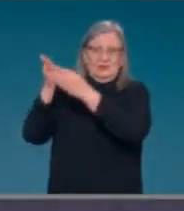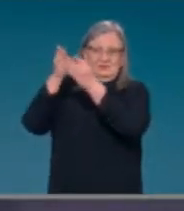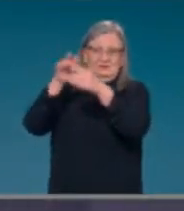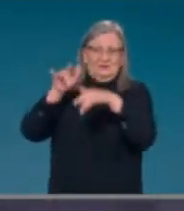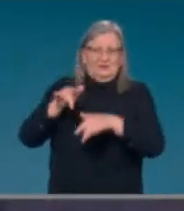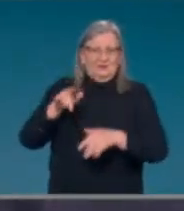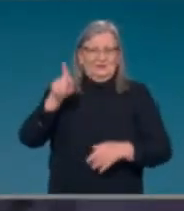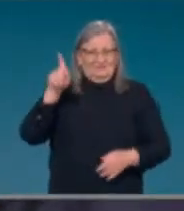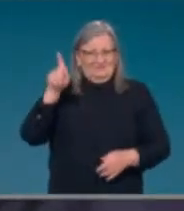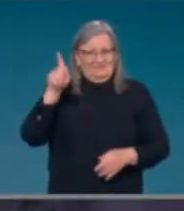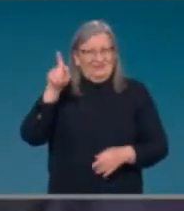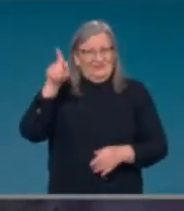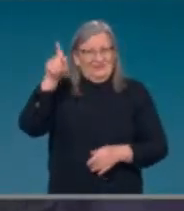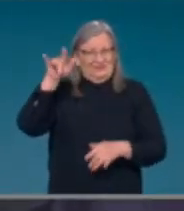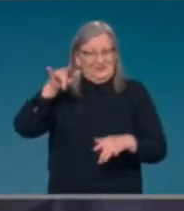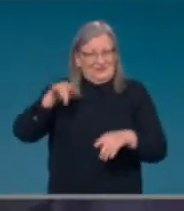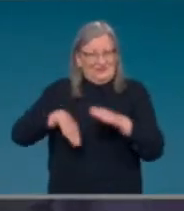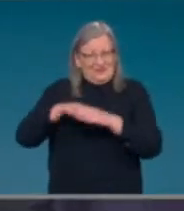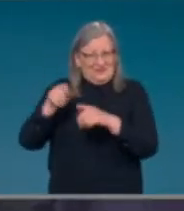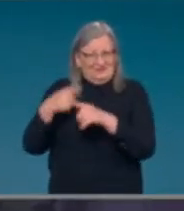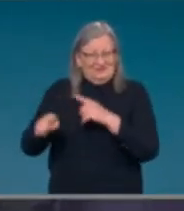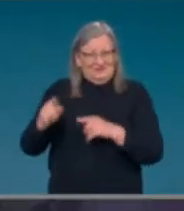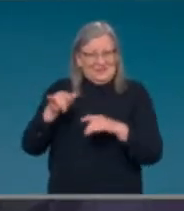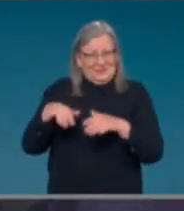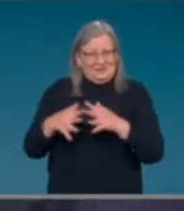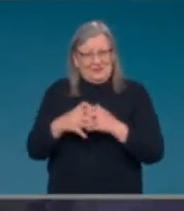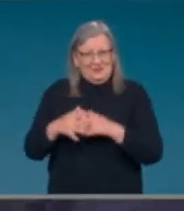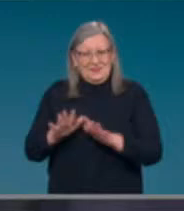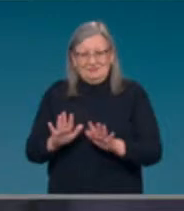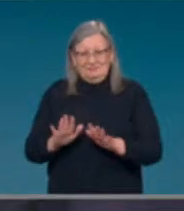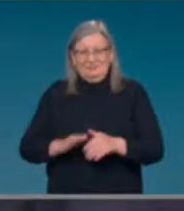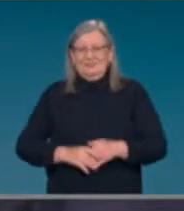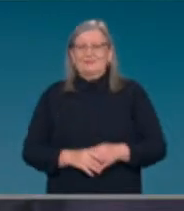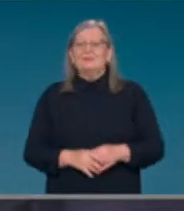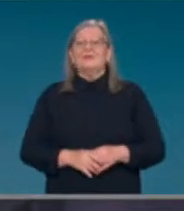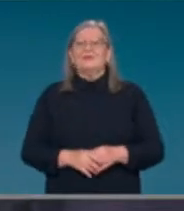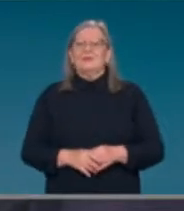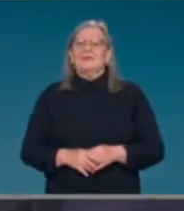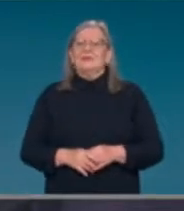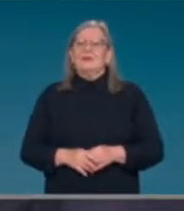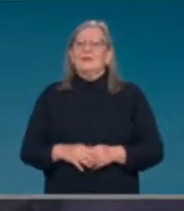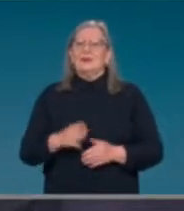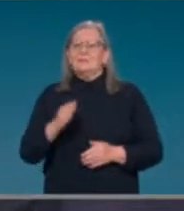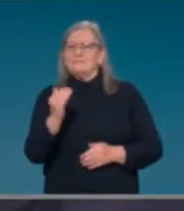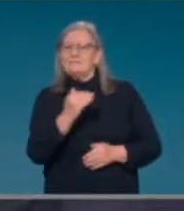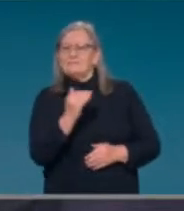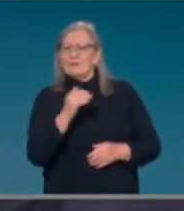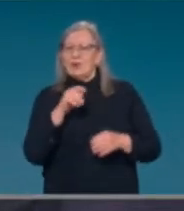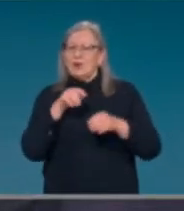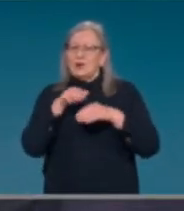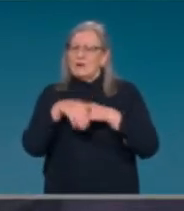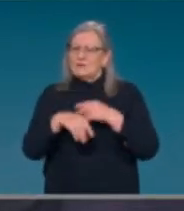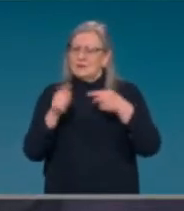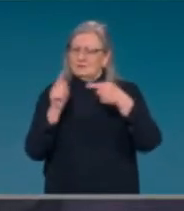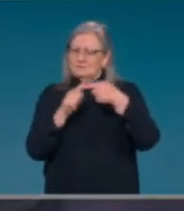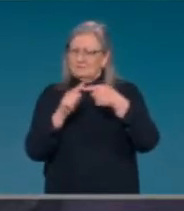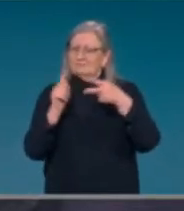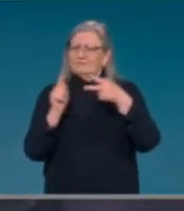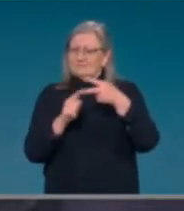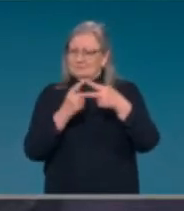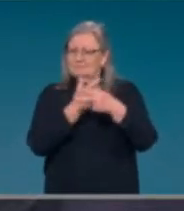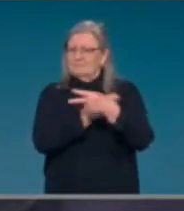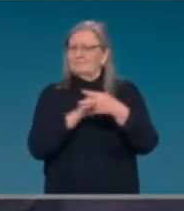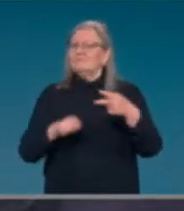we're heading towards 80% of the population being double-dosed. Is there a target as to how many of that you